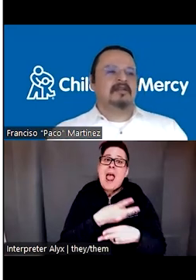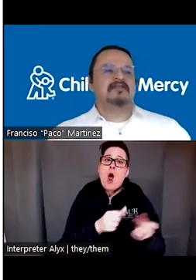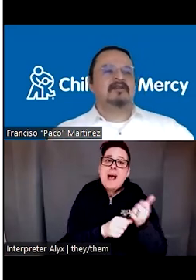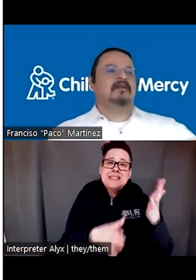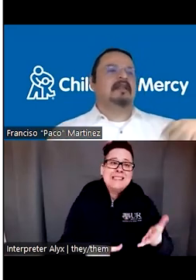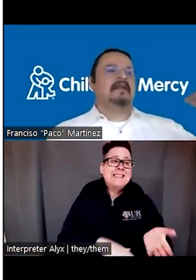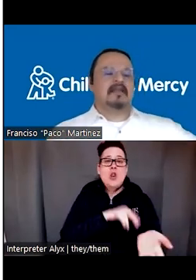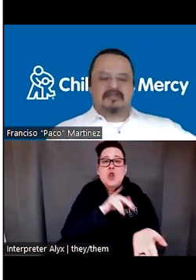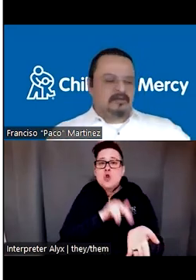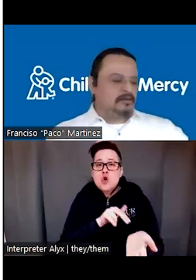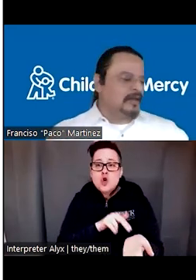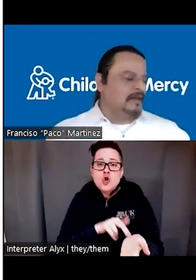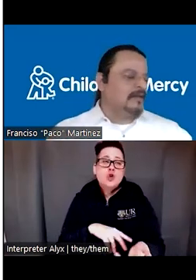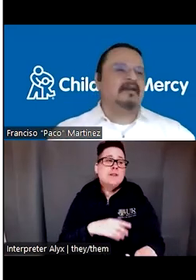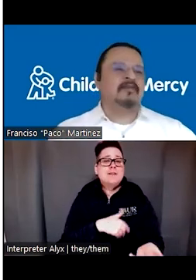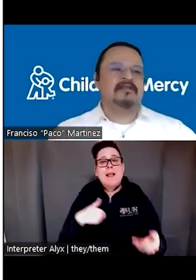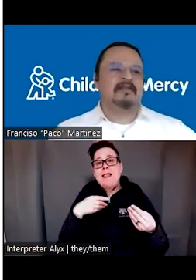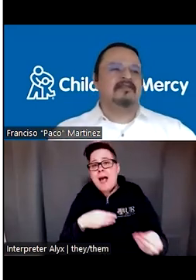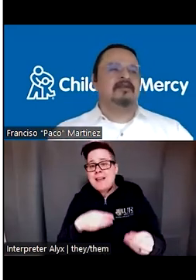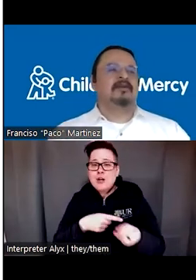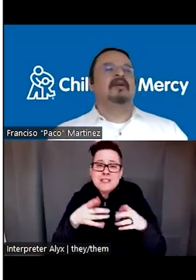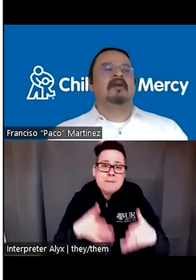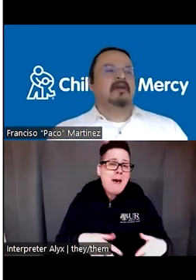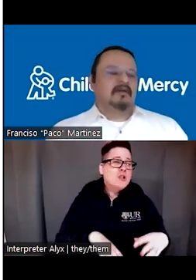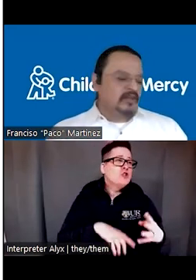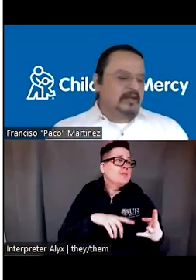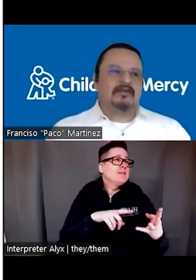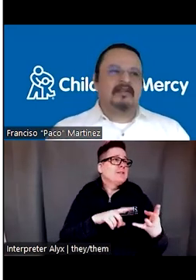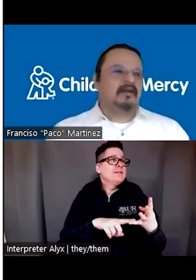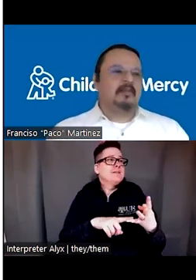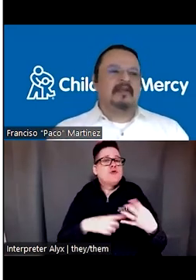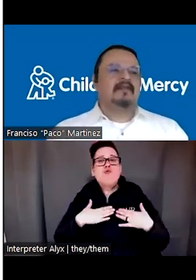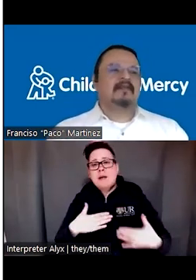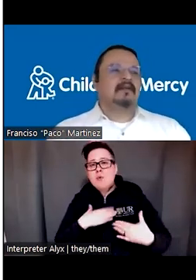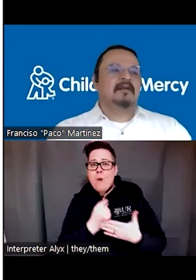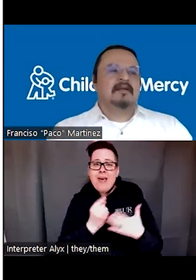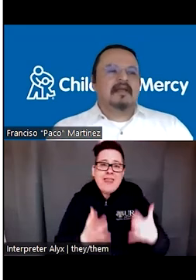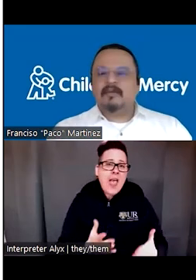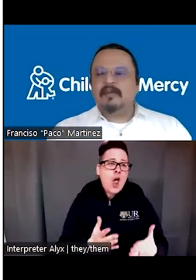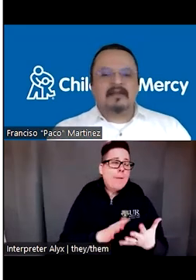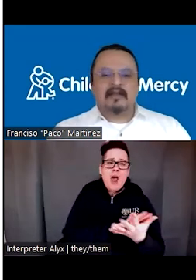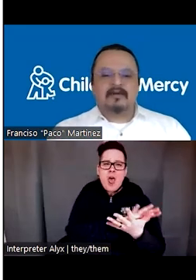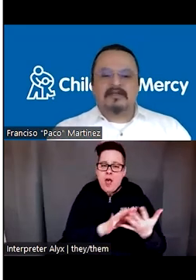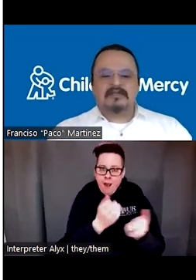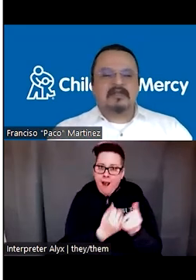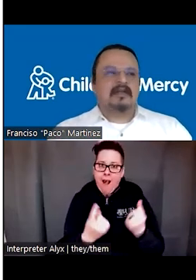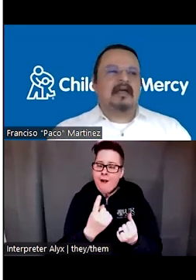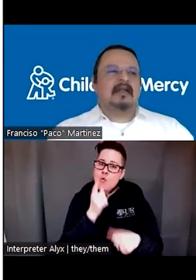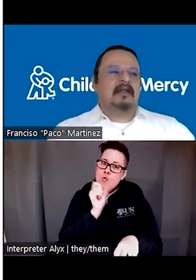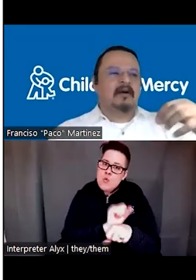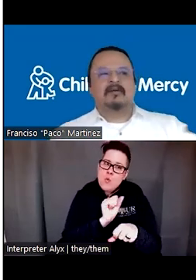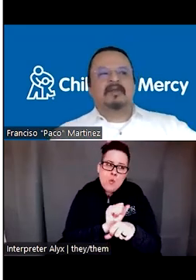nurses, your lactation, uh, specialist, your respiratory therapist. Everybody that works